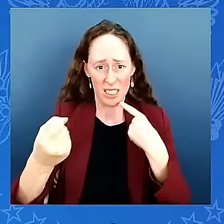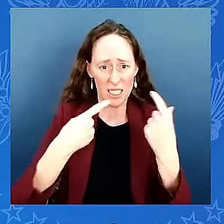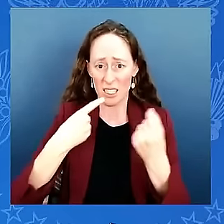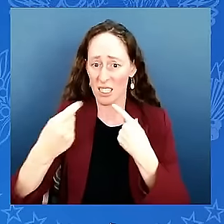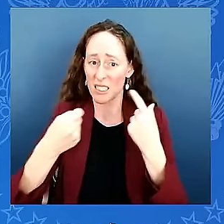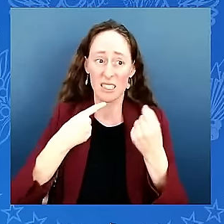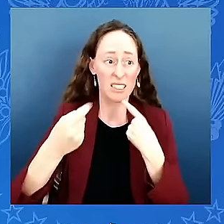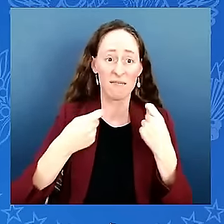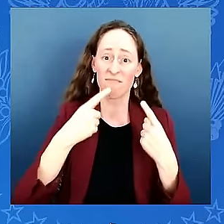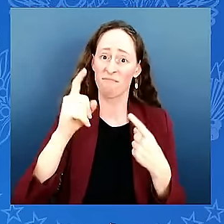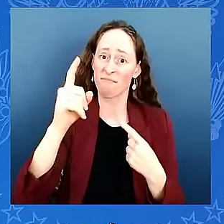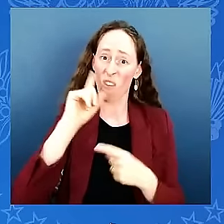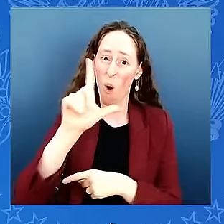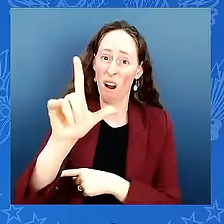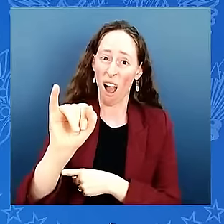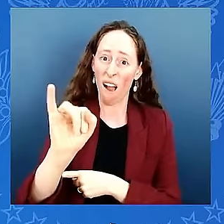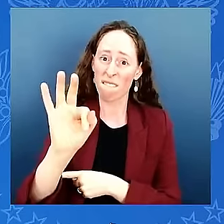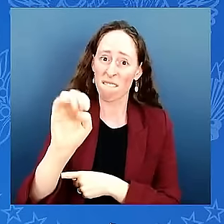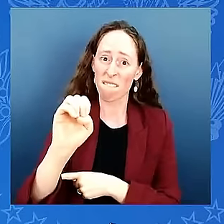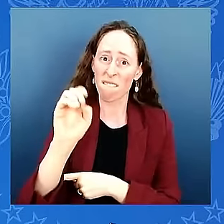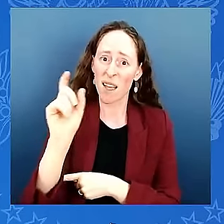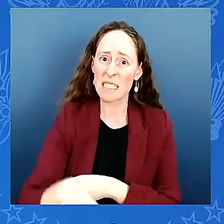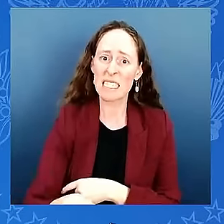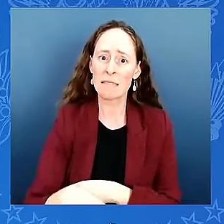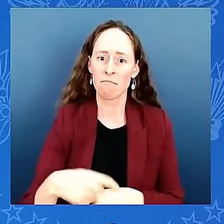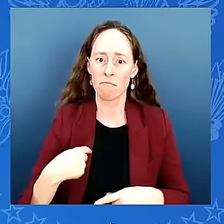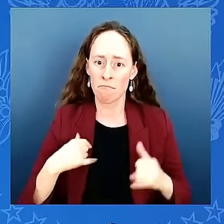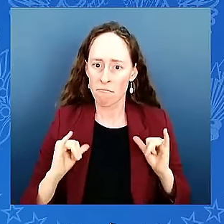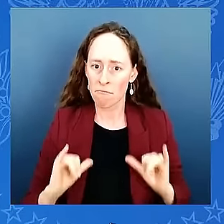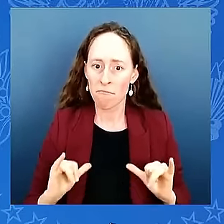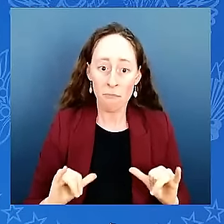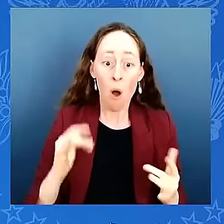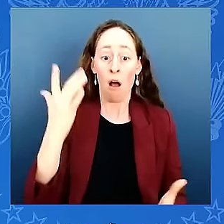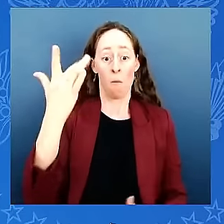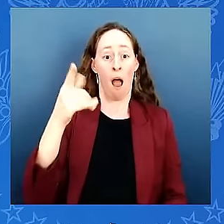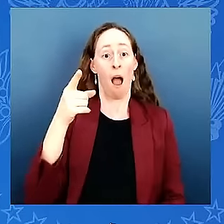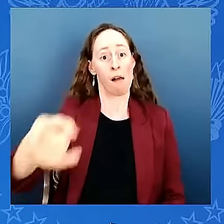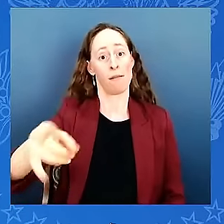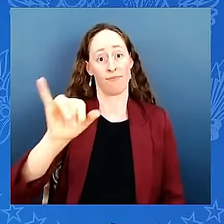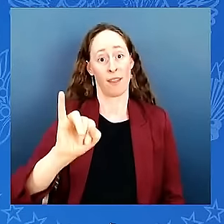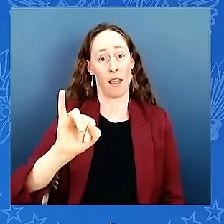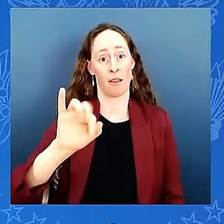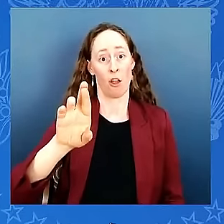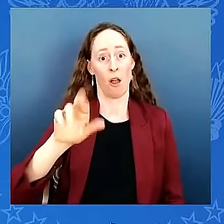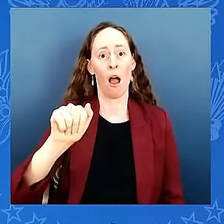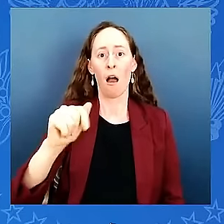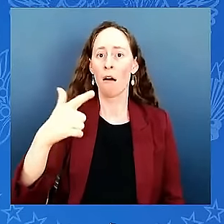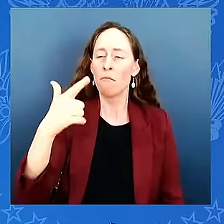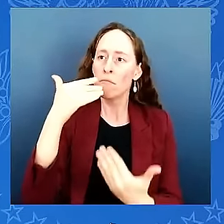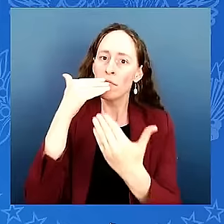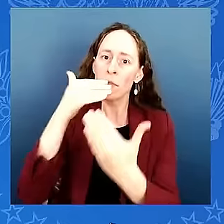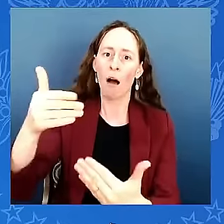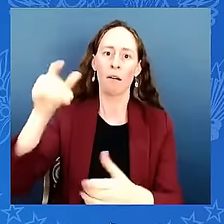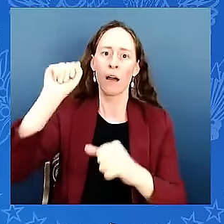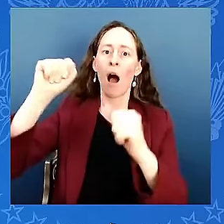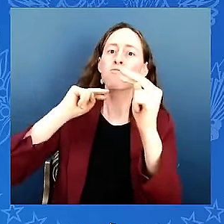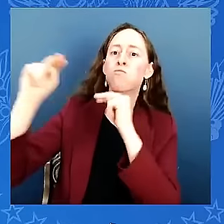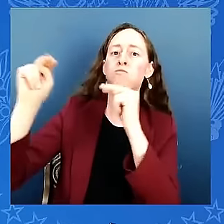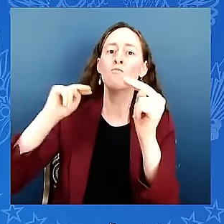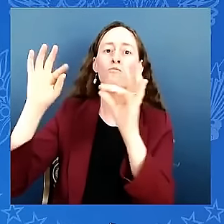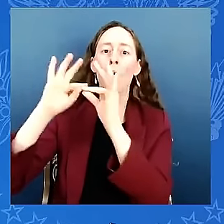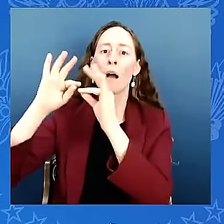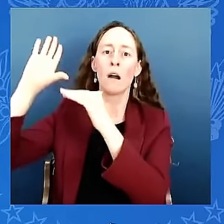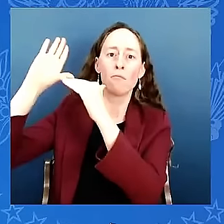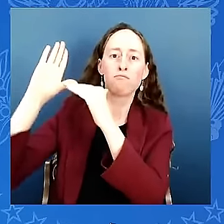xarelto because of the inflation reduction act is a tremendous win for countless patients like me who rely on this previously cost prohibitive